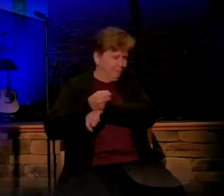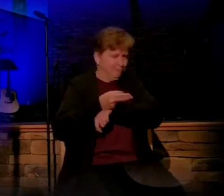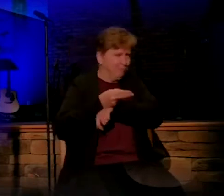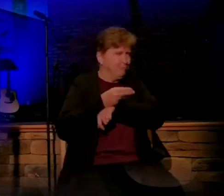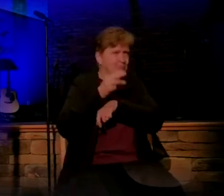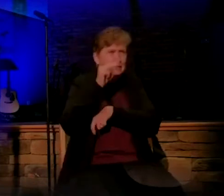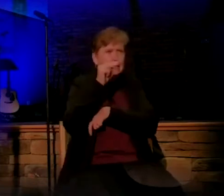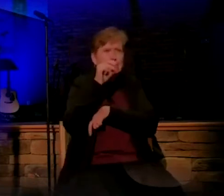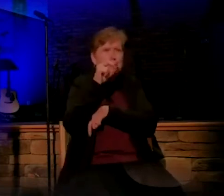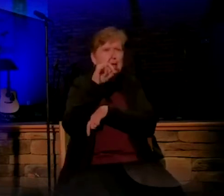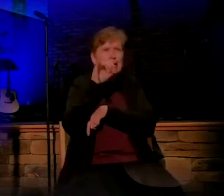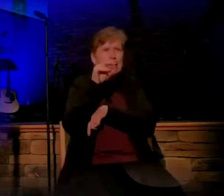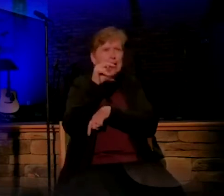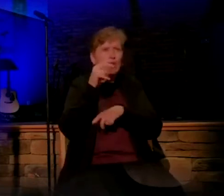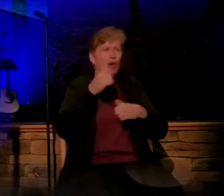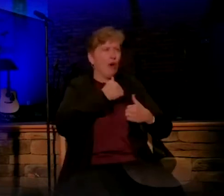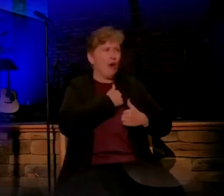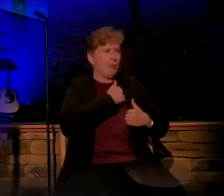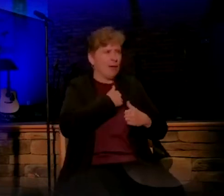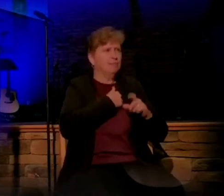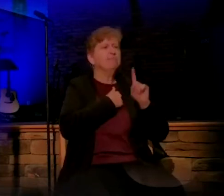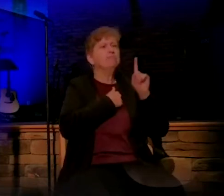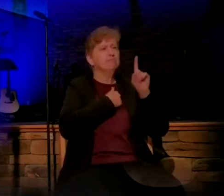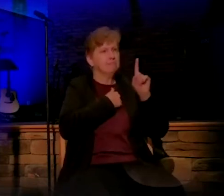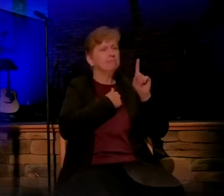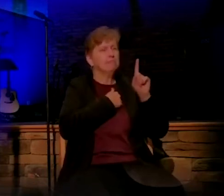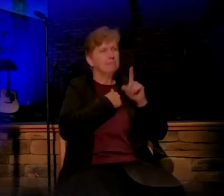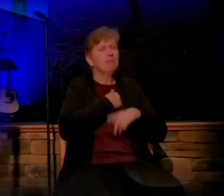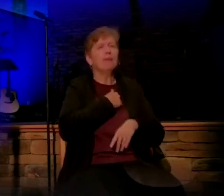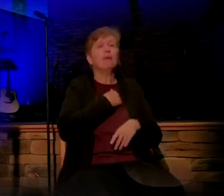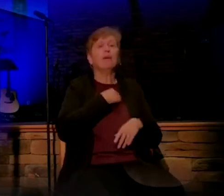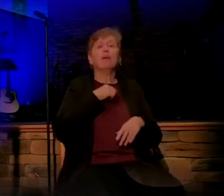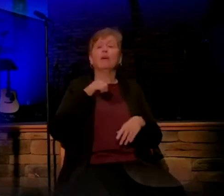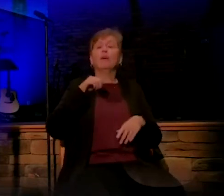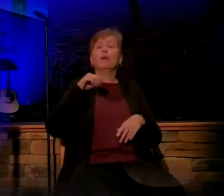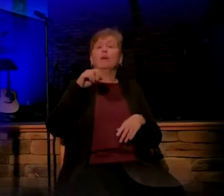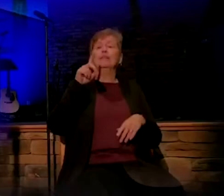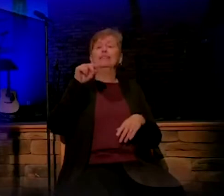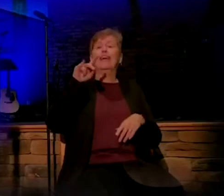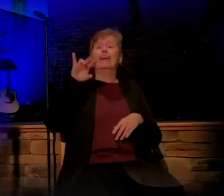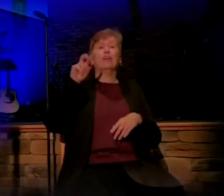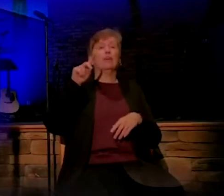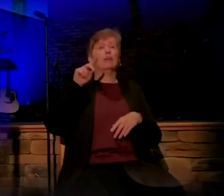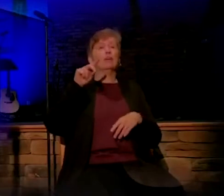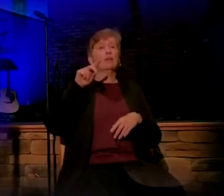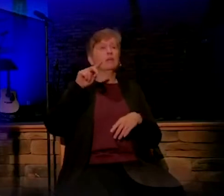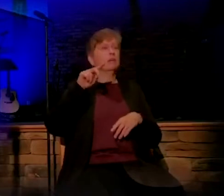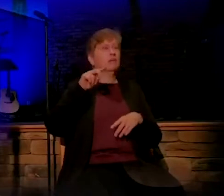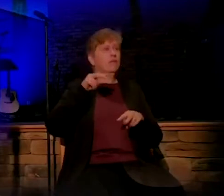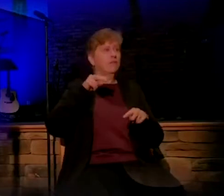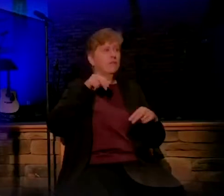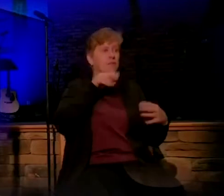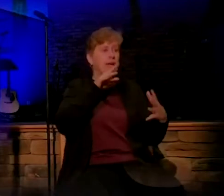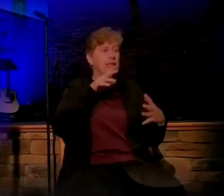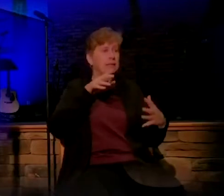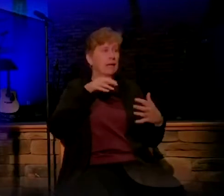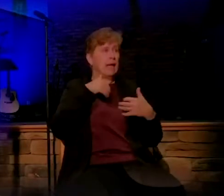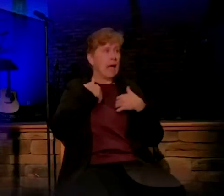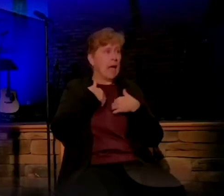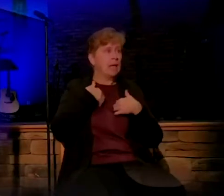One day God met a shepherd boy named David who faced wild animals while he took care of the flock. One day